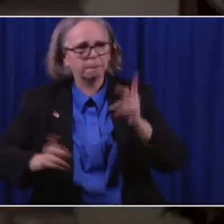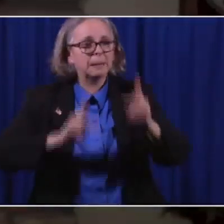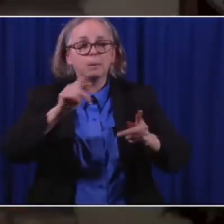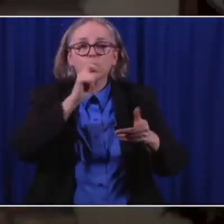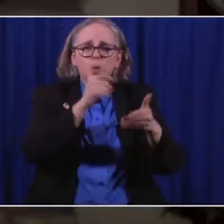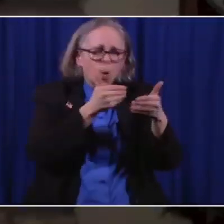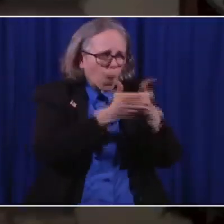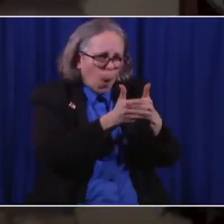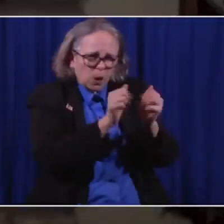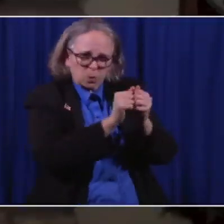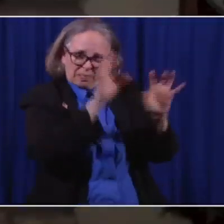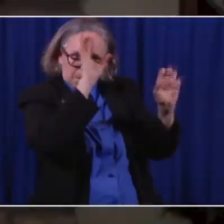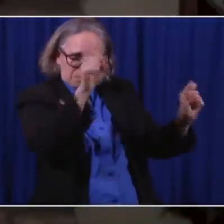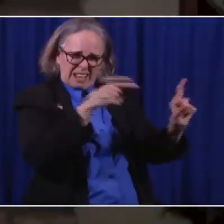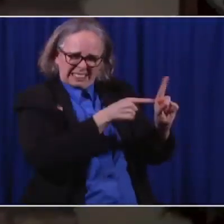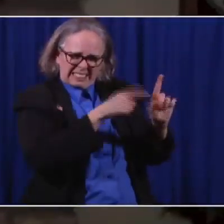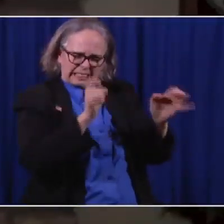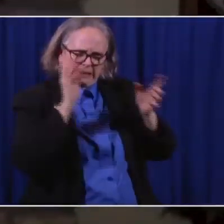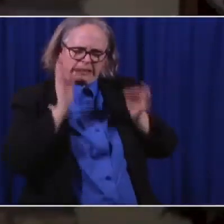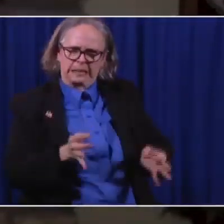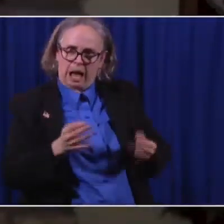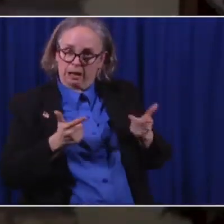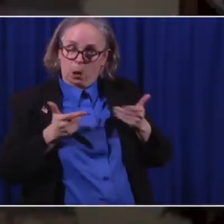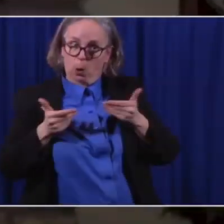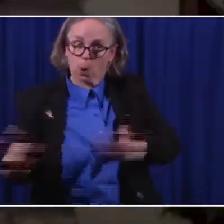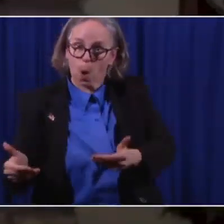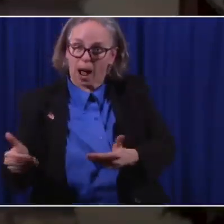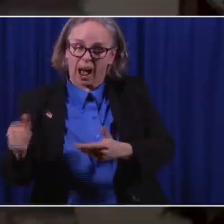they have to make those decisions in any presidency.